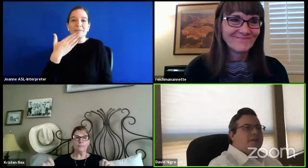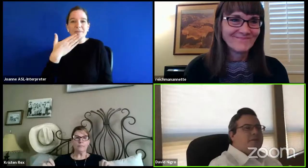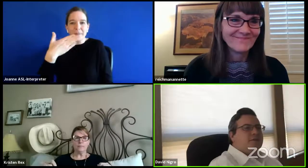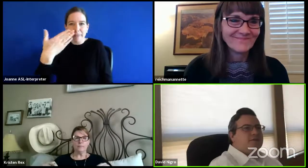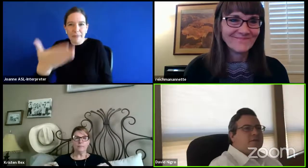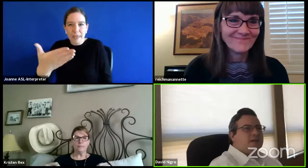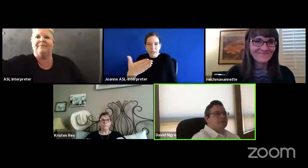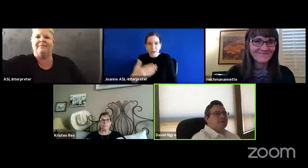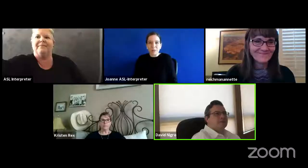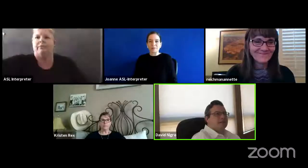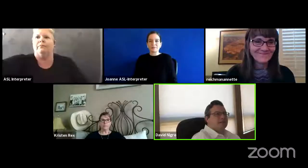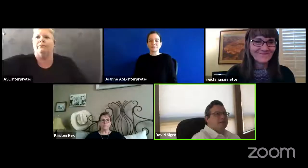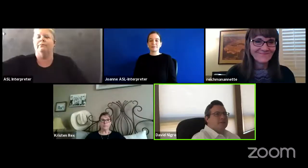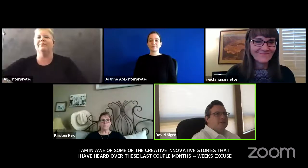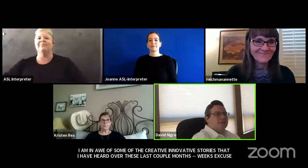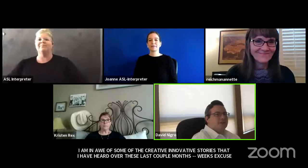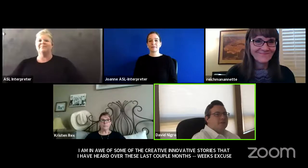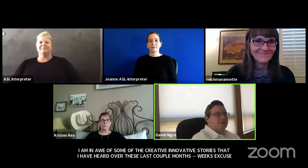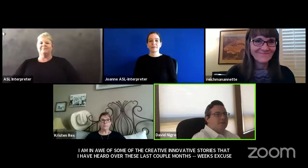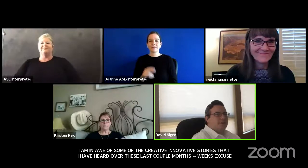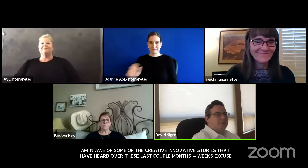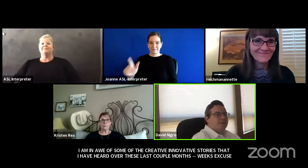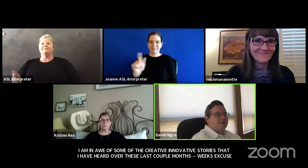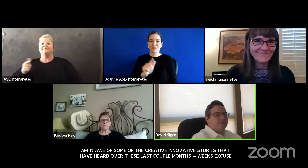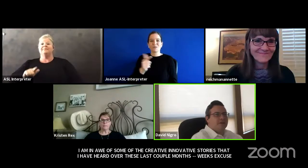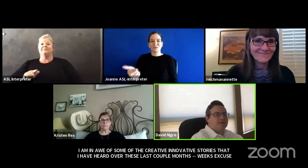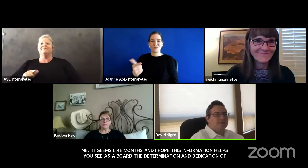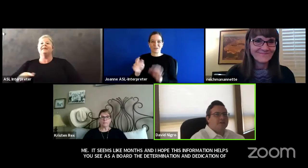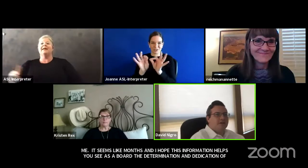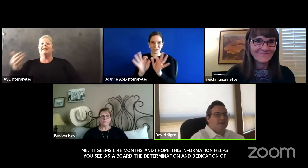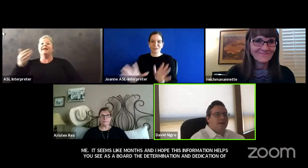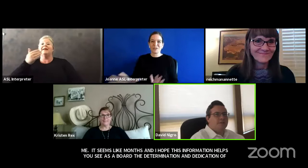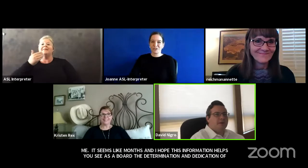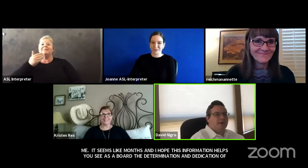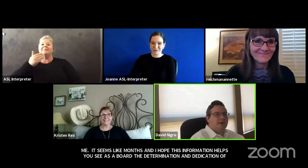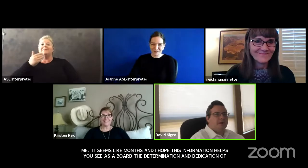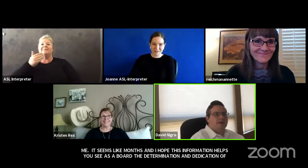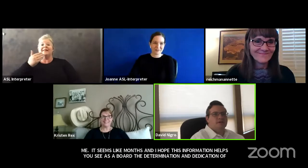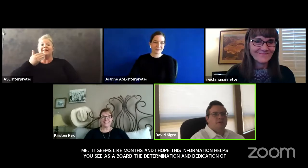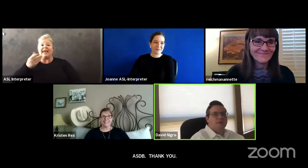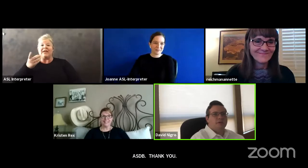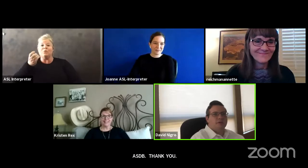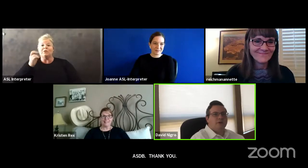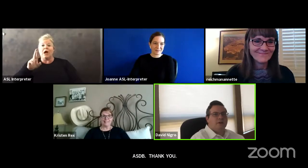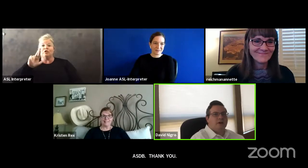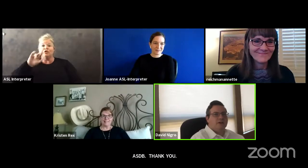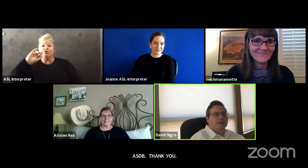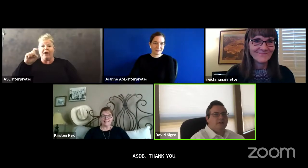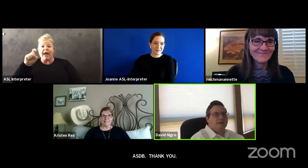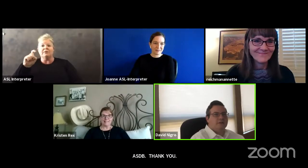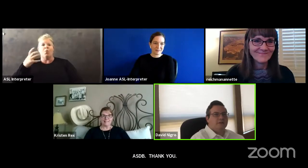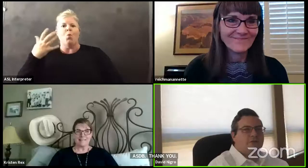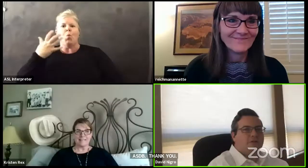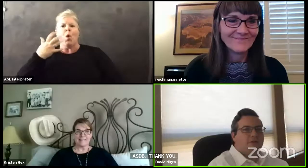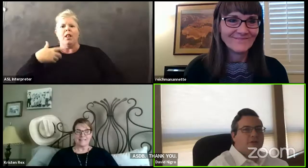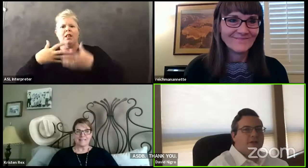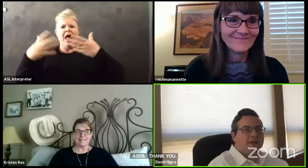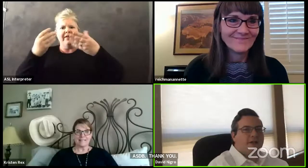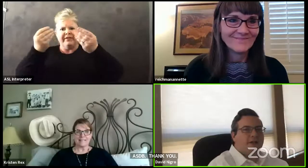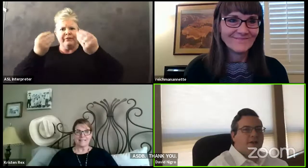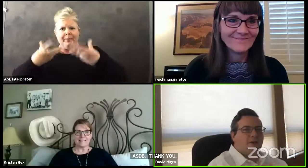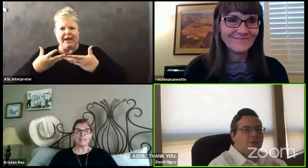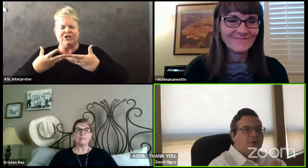Thank you, Dr. Rex. That was quite a bit of information. I will pause now to